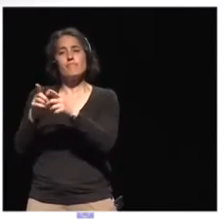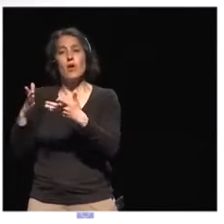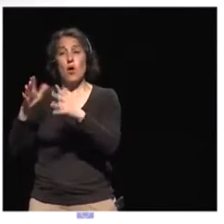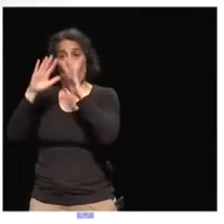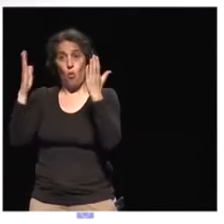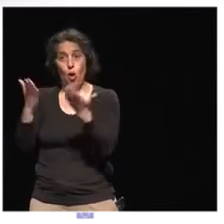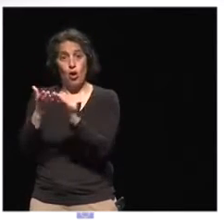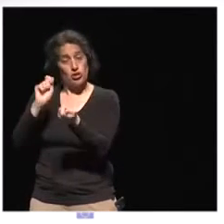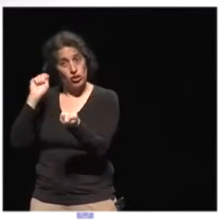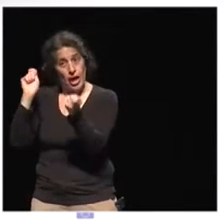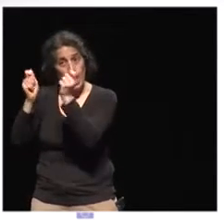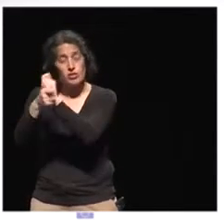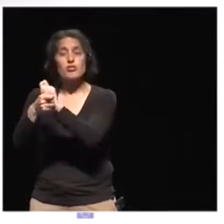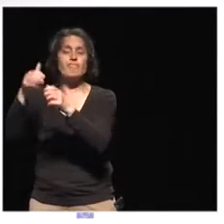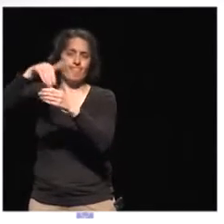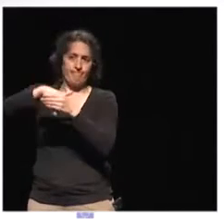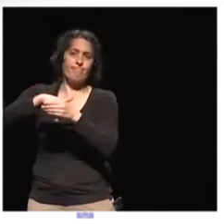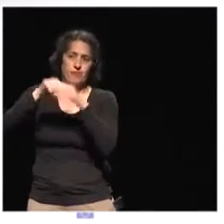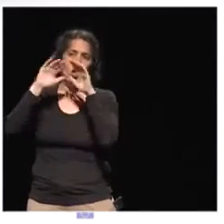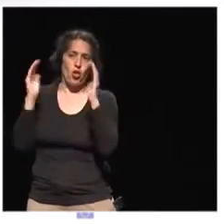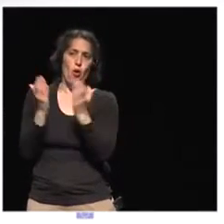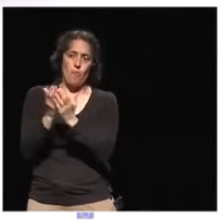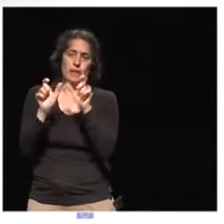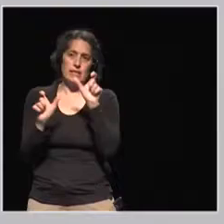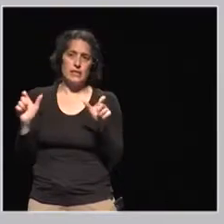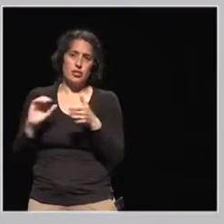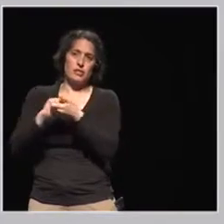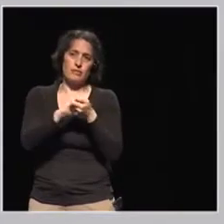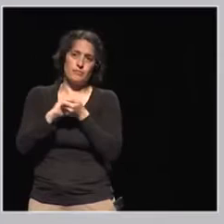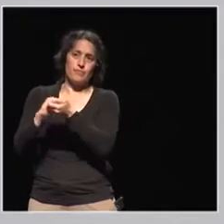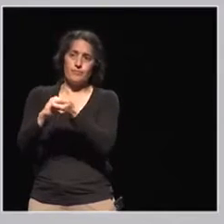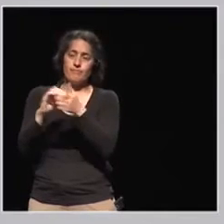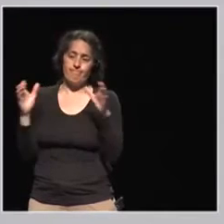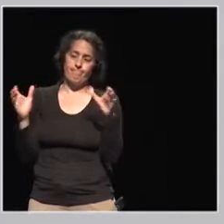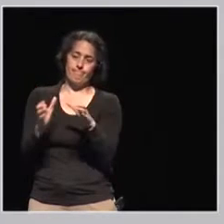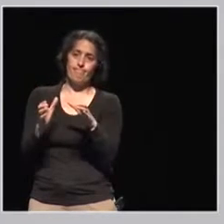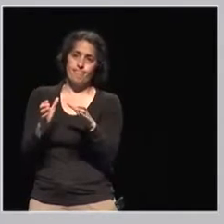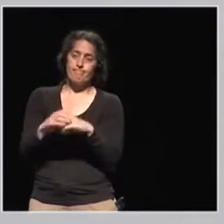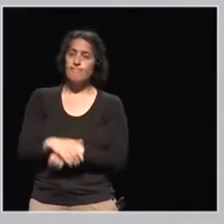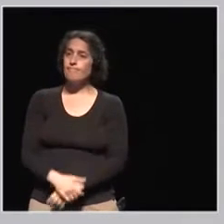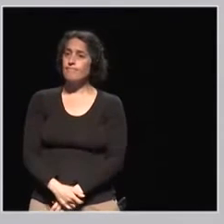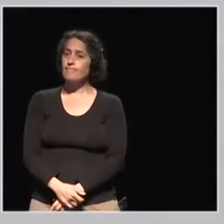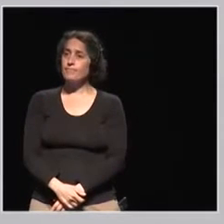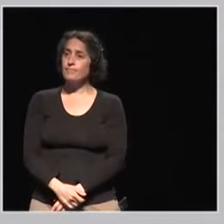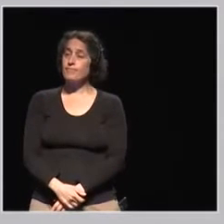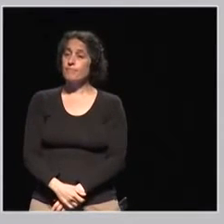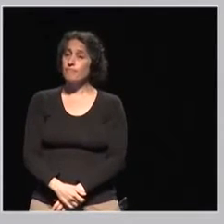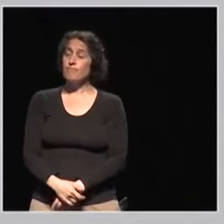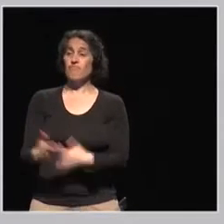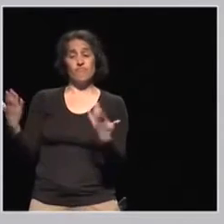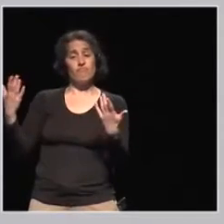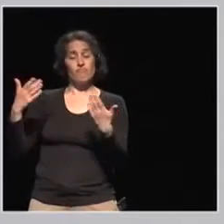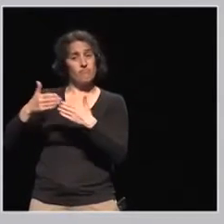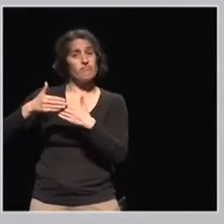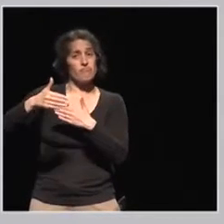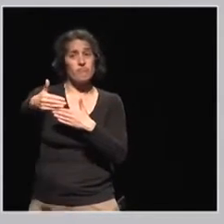This word is also mentioned in this word, cloud. Change, which is necessary and will remain necessary, and therefore,